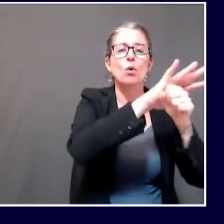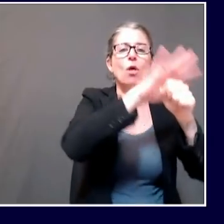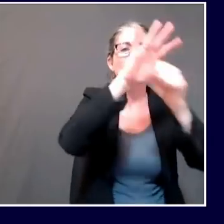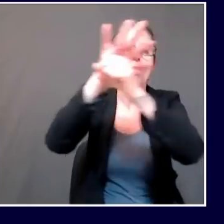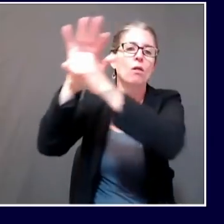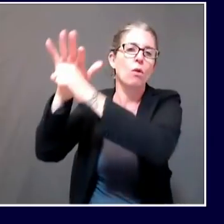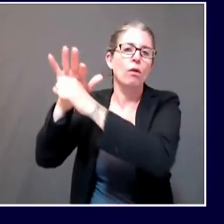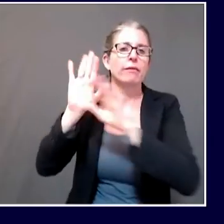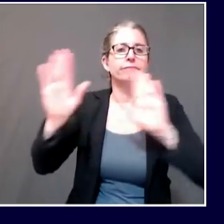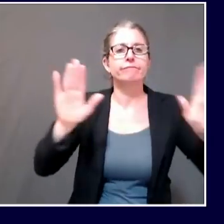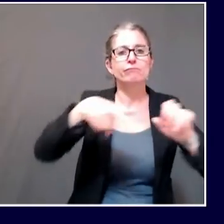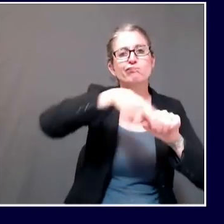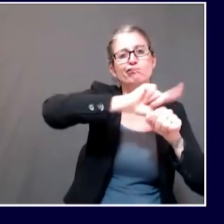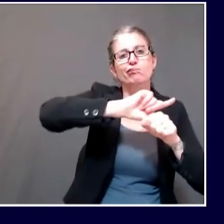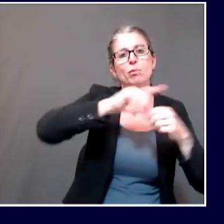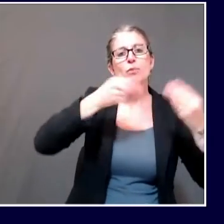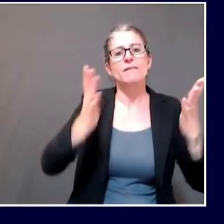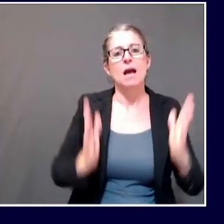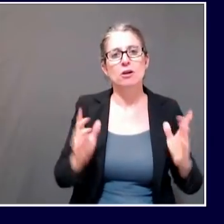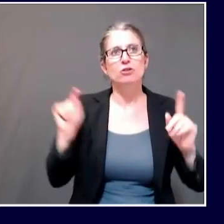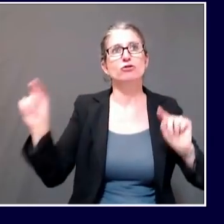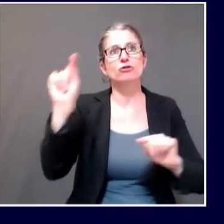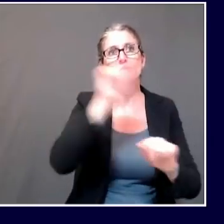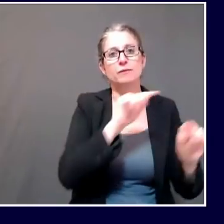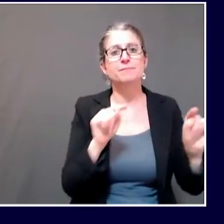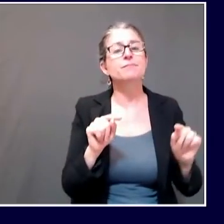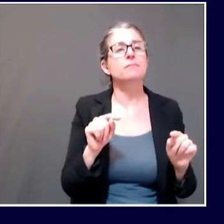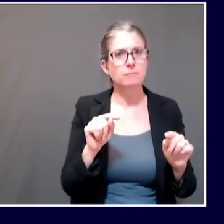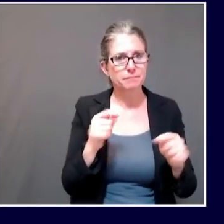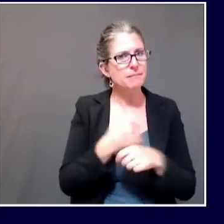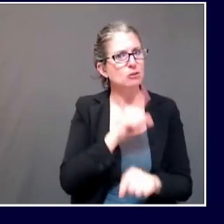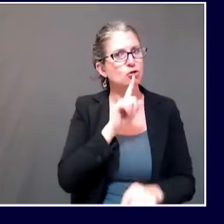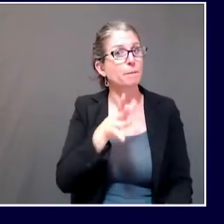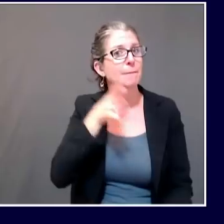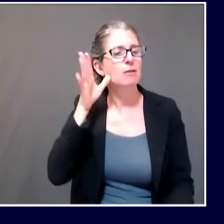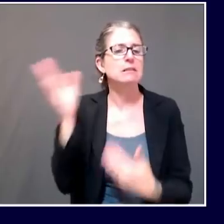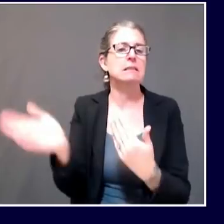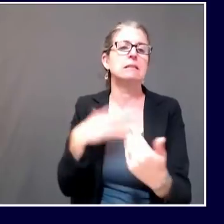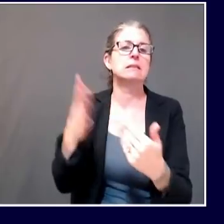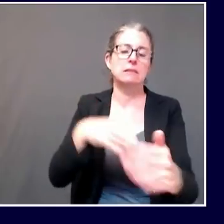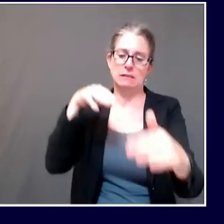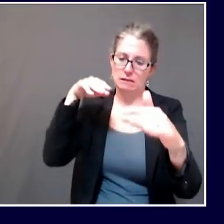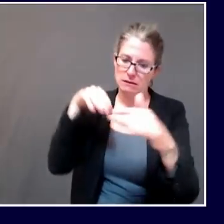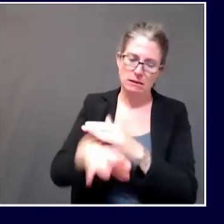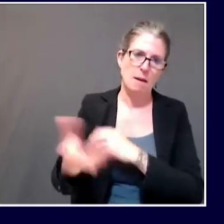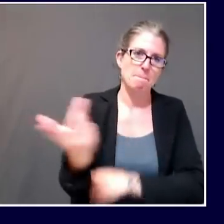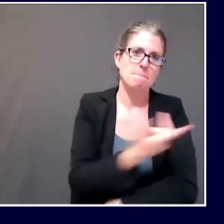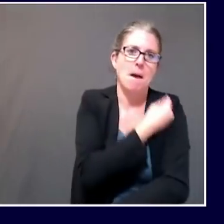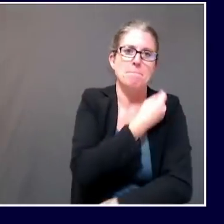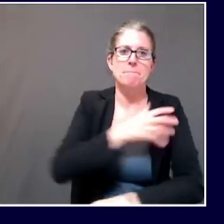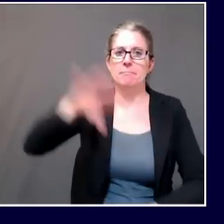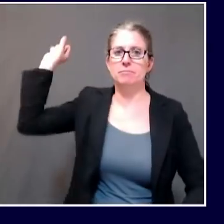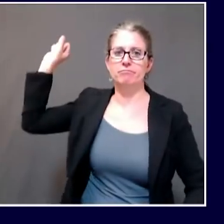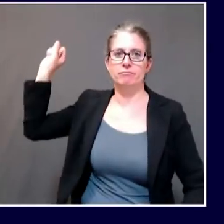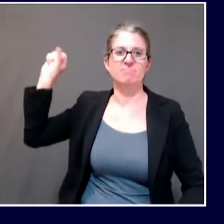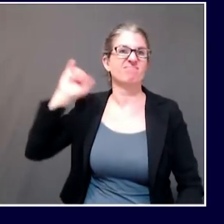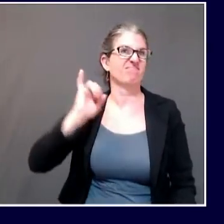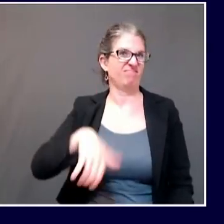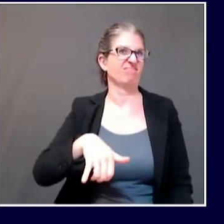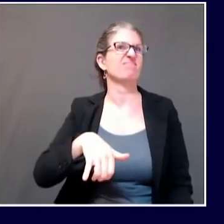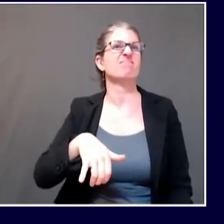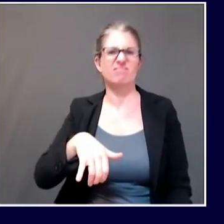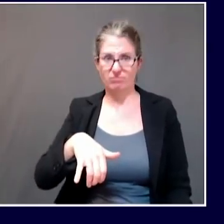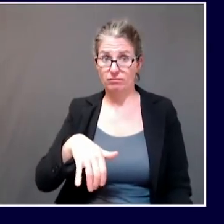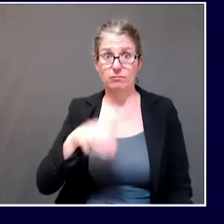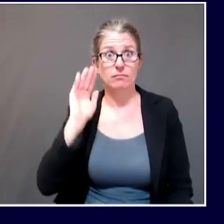parents had the easiest route possible to get their kids back up to date. And they were very successful. Patty,